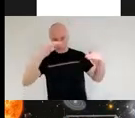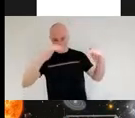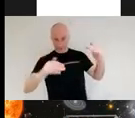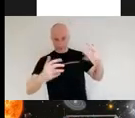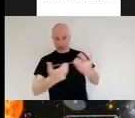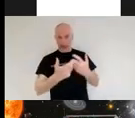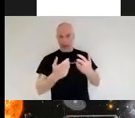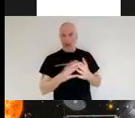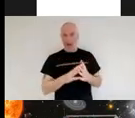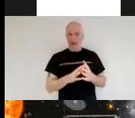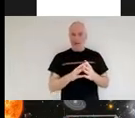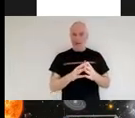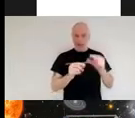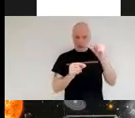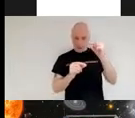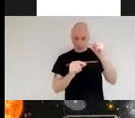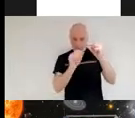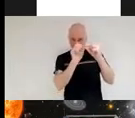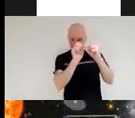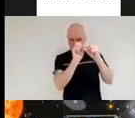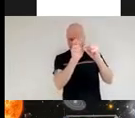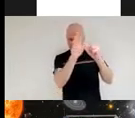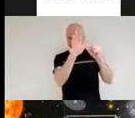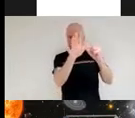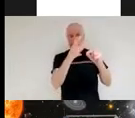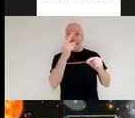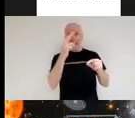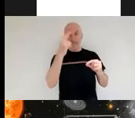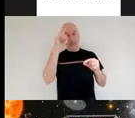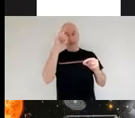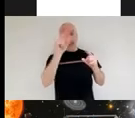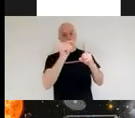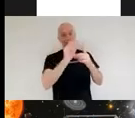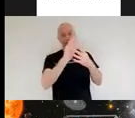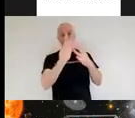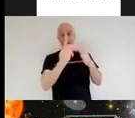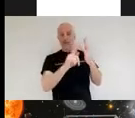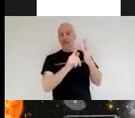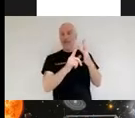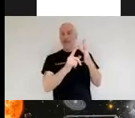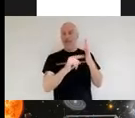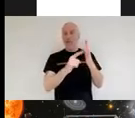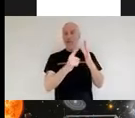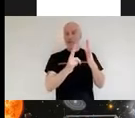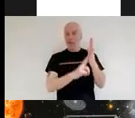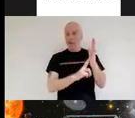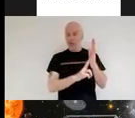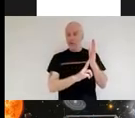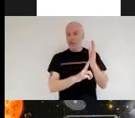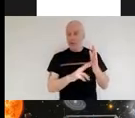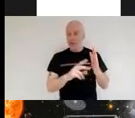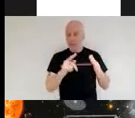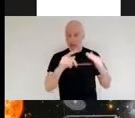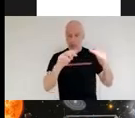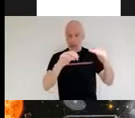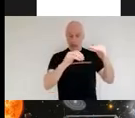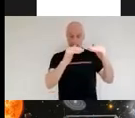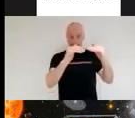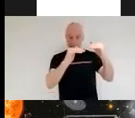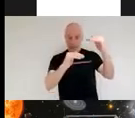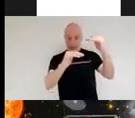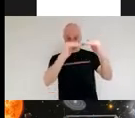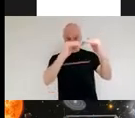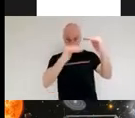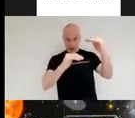packet of light energy called a photon now the energy of that photon is going to correlate to the energy level difference